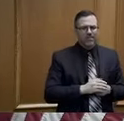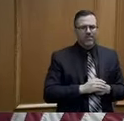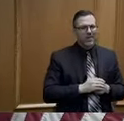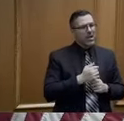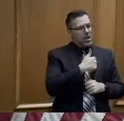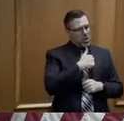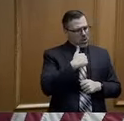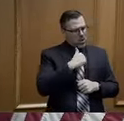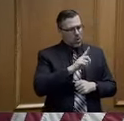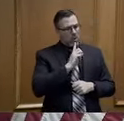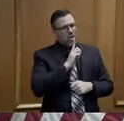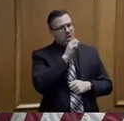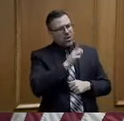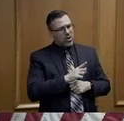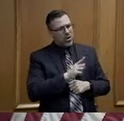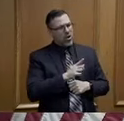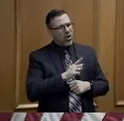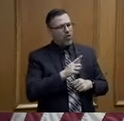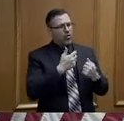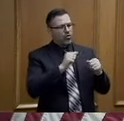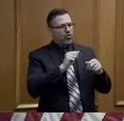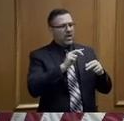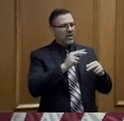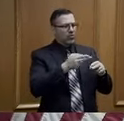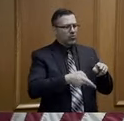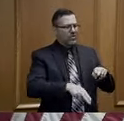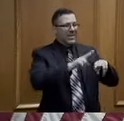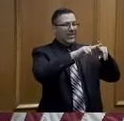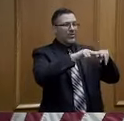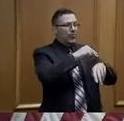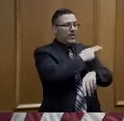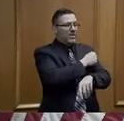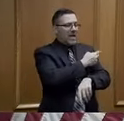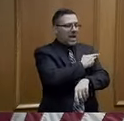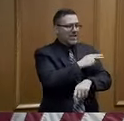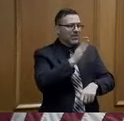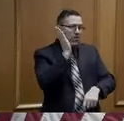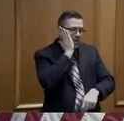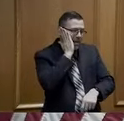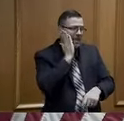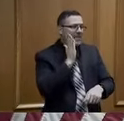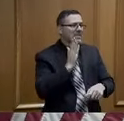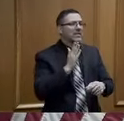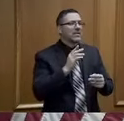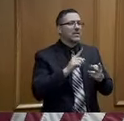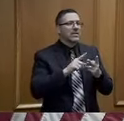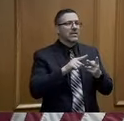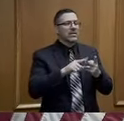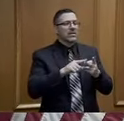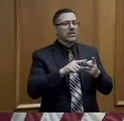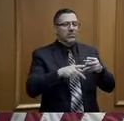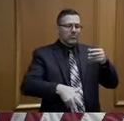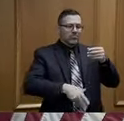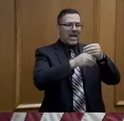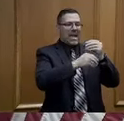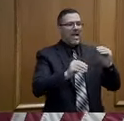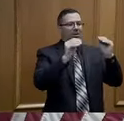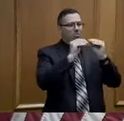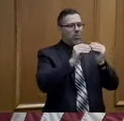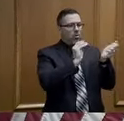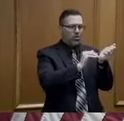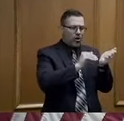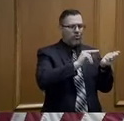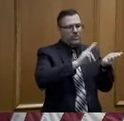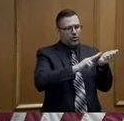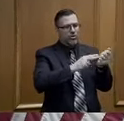strategies for increasing our hospital beds, our hospital capacity, bringing more healthcare workers online. This is going